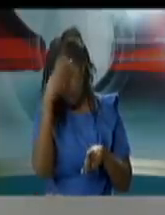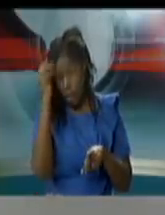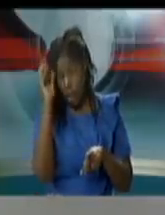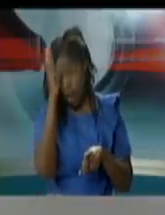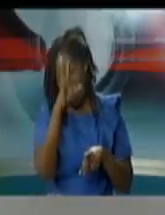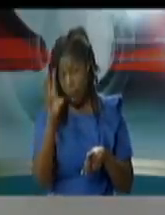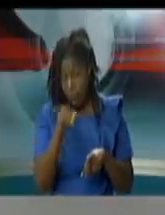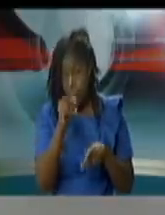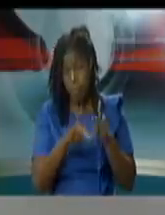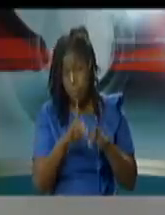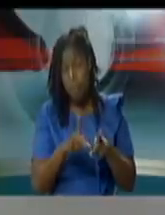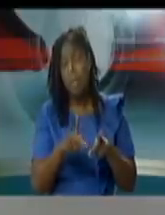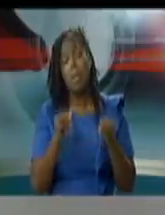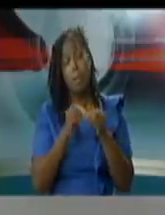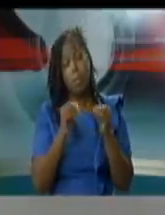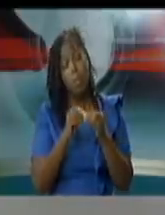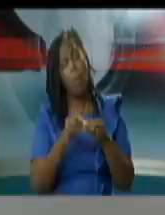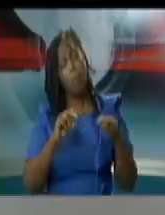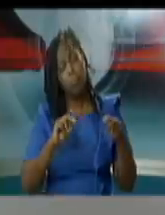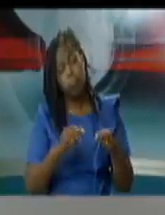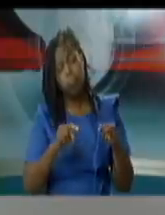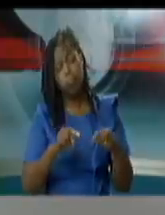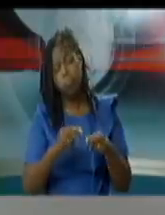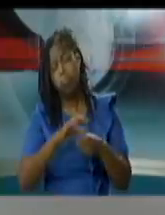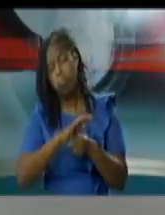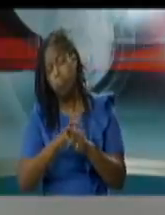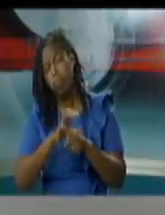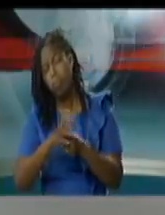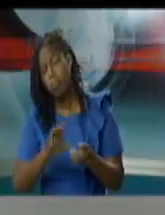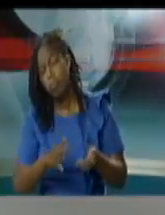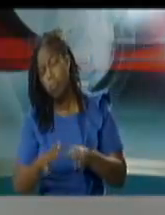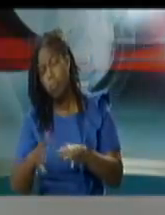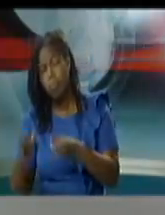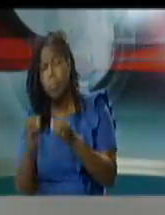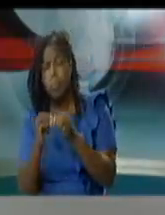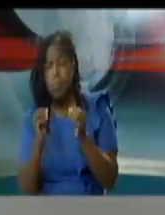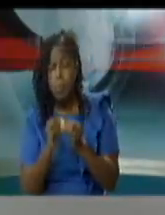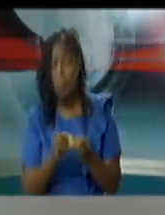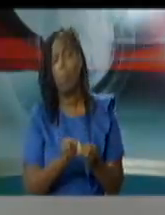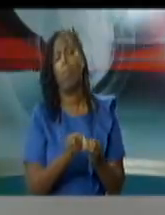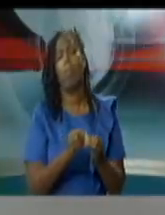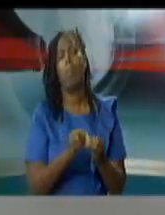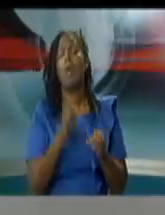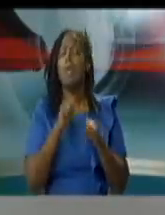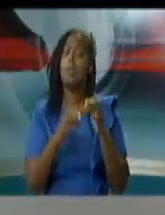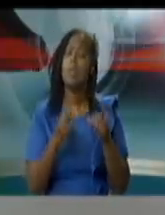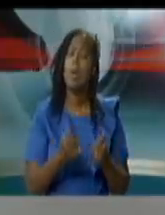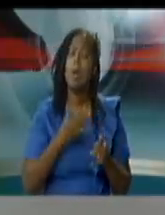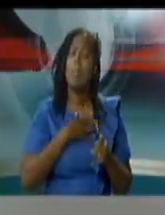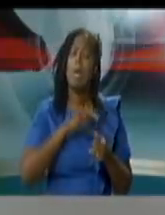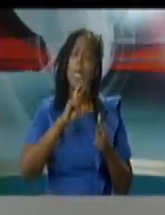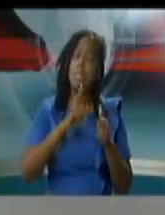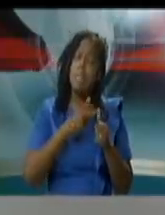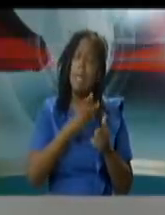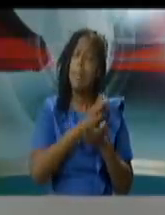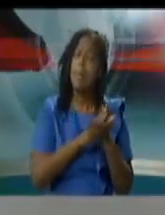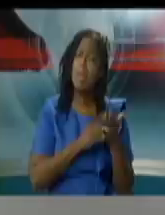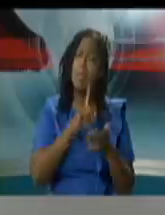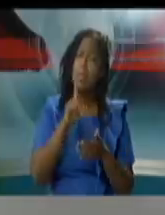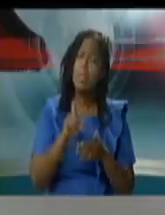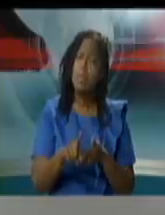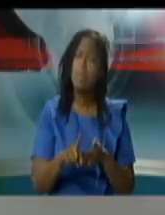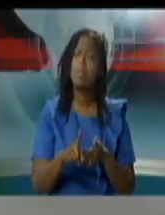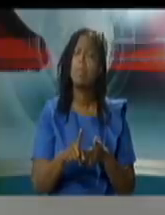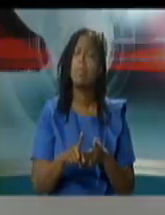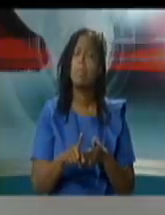but also non-communicable diseases in that population so but the second part of my question which you have not answered yet is how does that